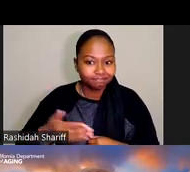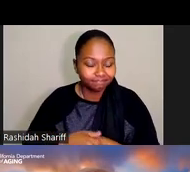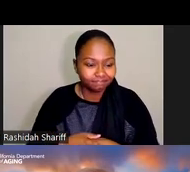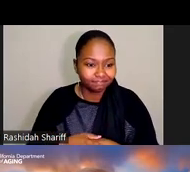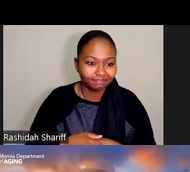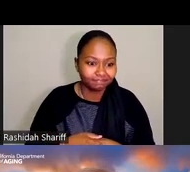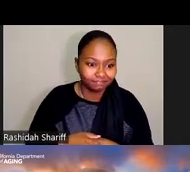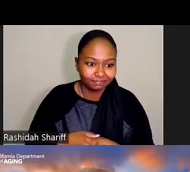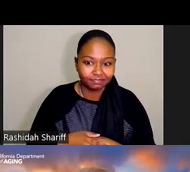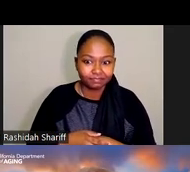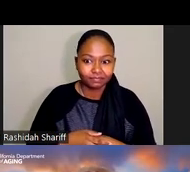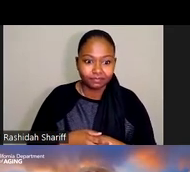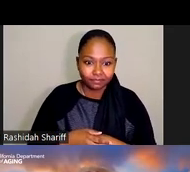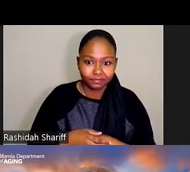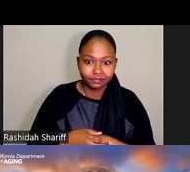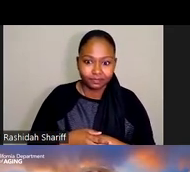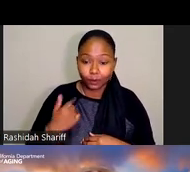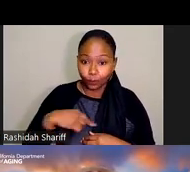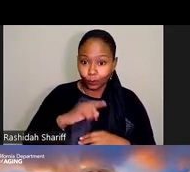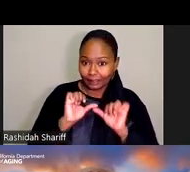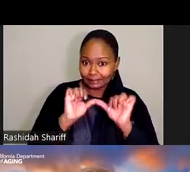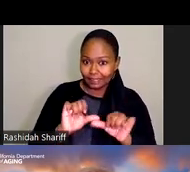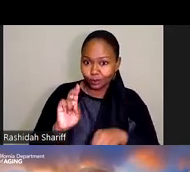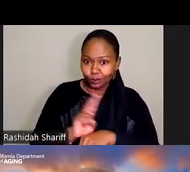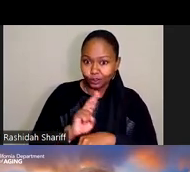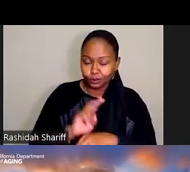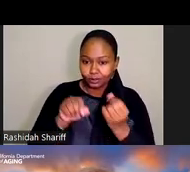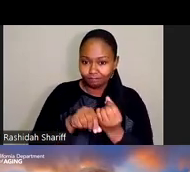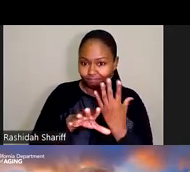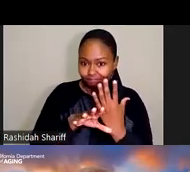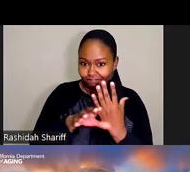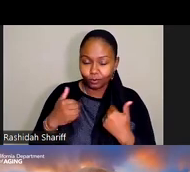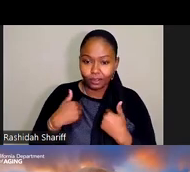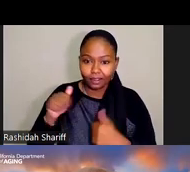We continue to meet in the virtual environment. American Sign Language